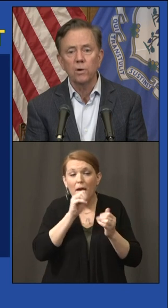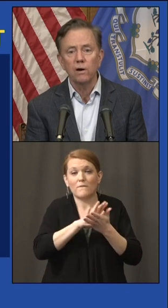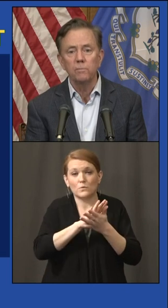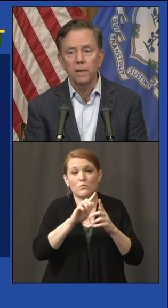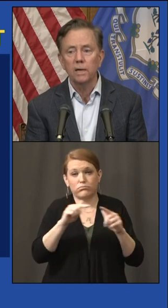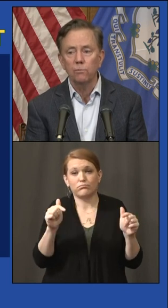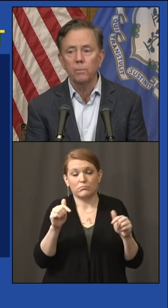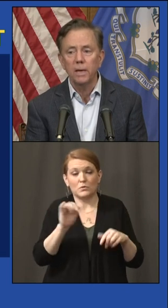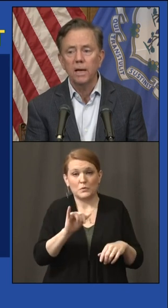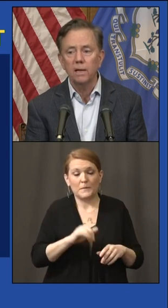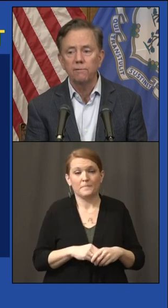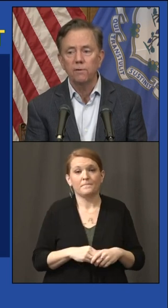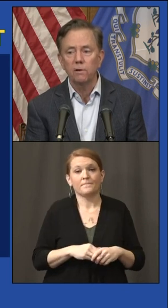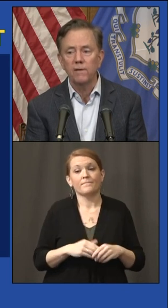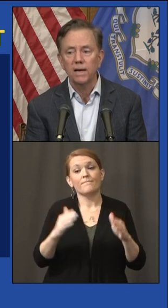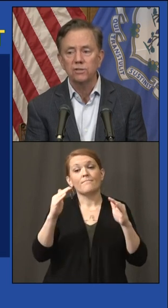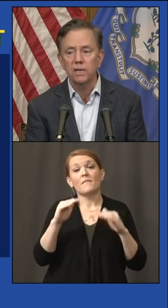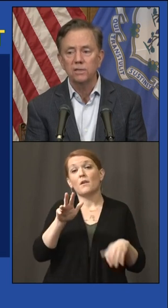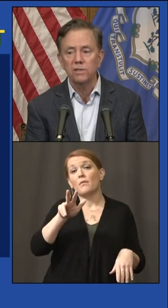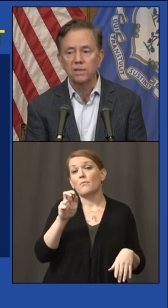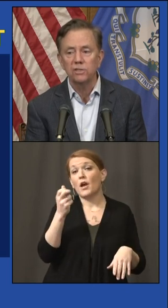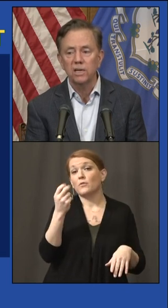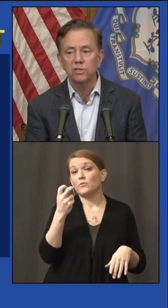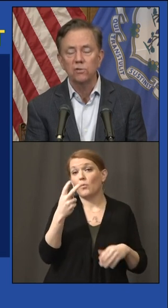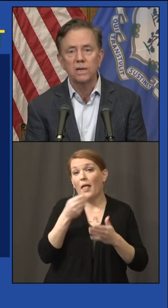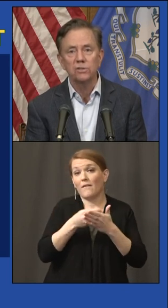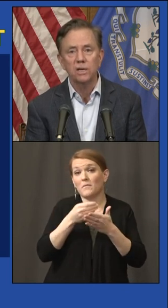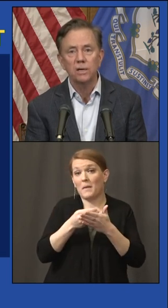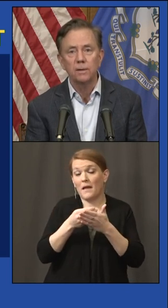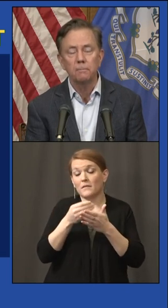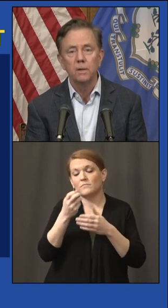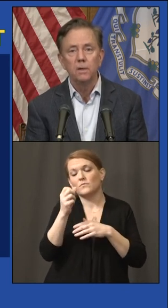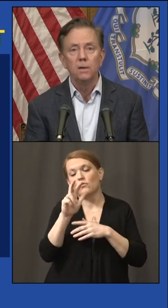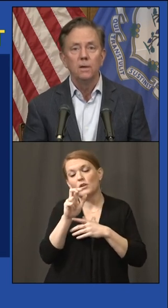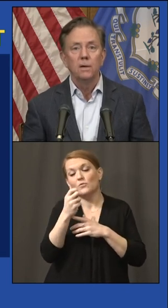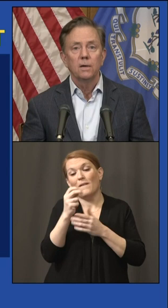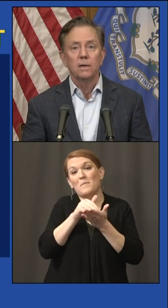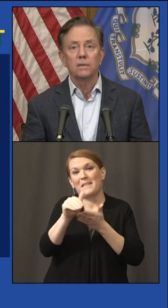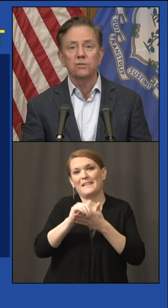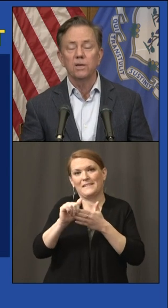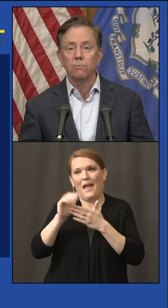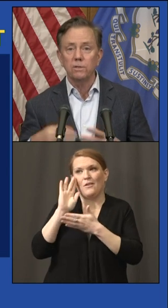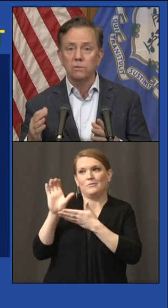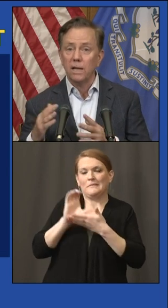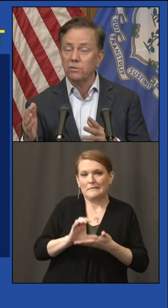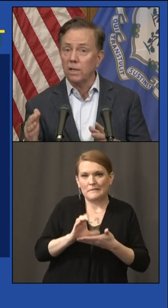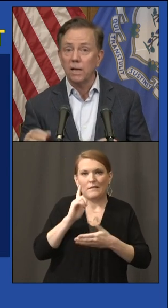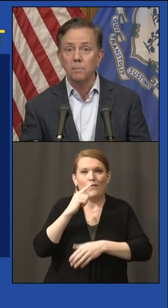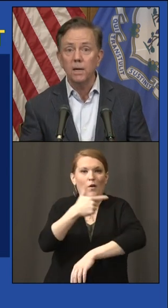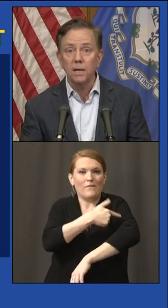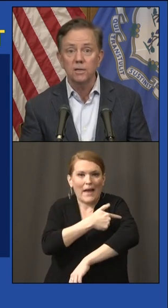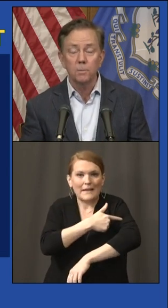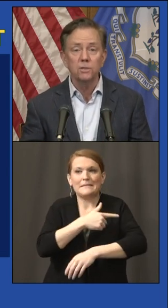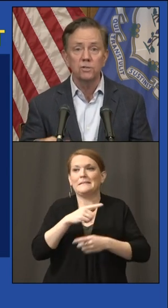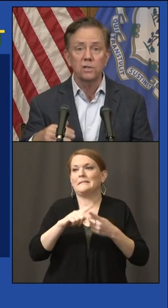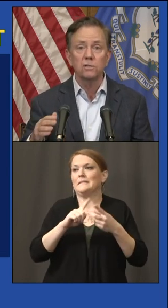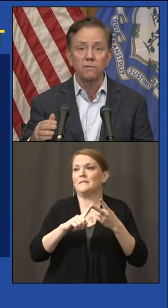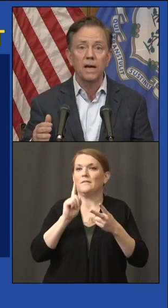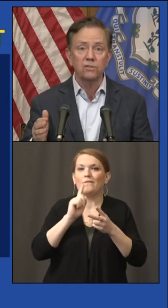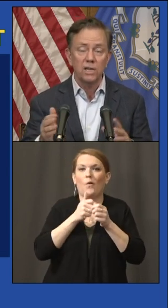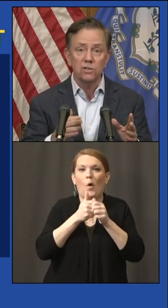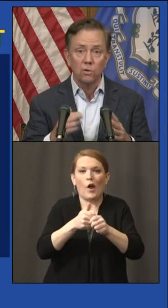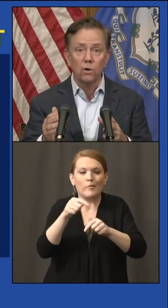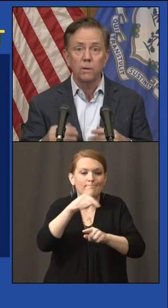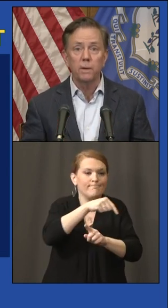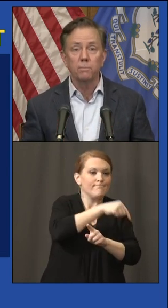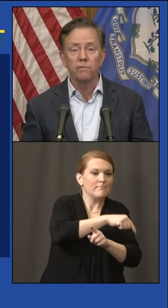312 million we'll be getting for vaccine testing and tracing. You say what that's a lot of money, especially since the